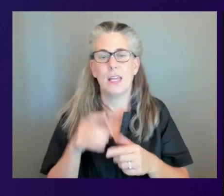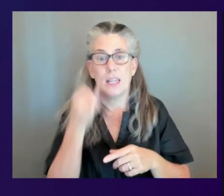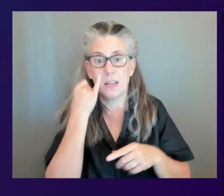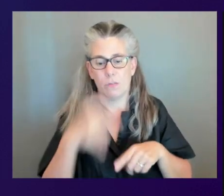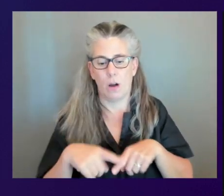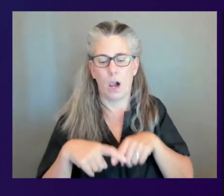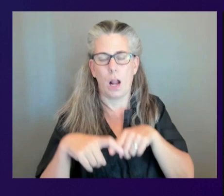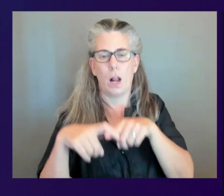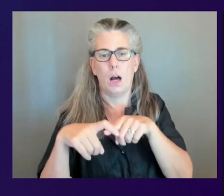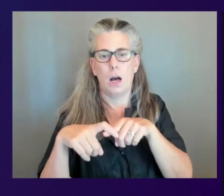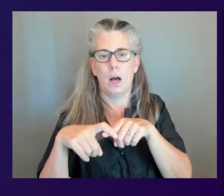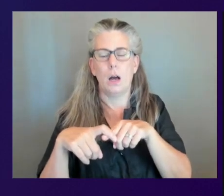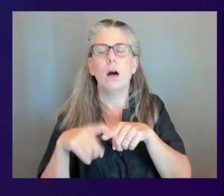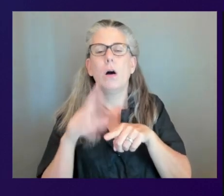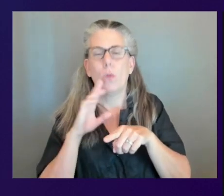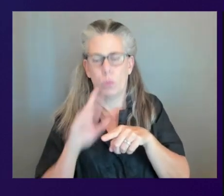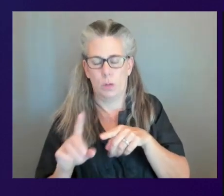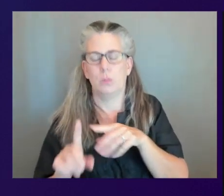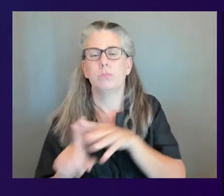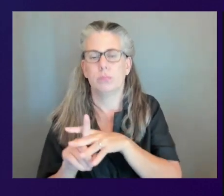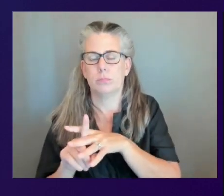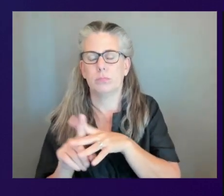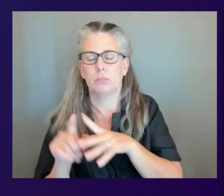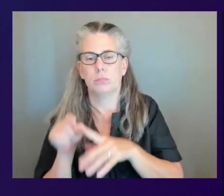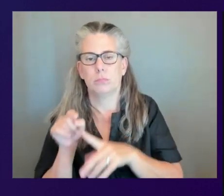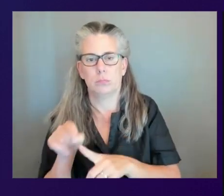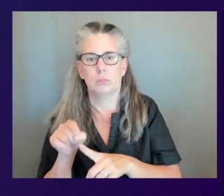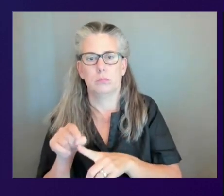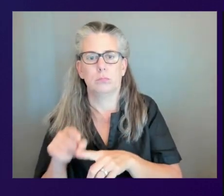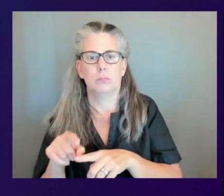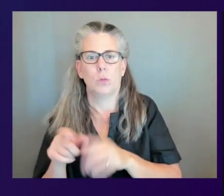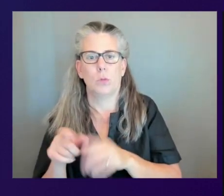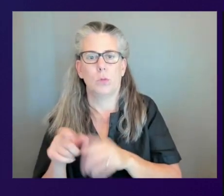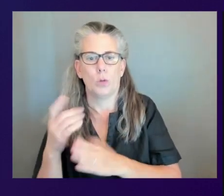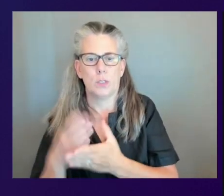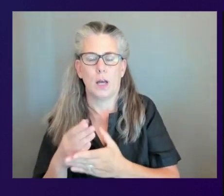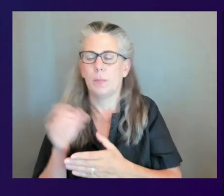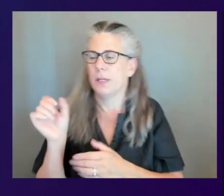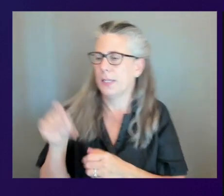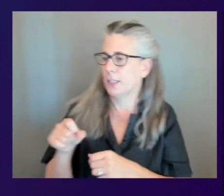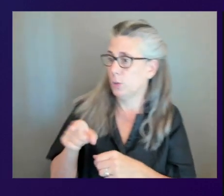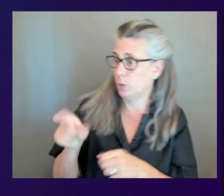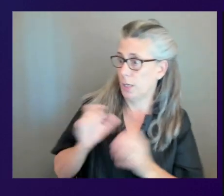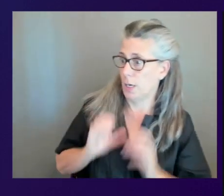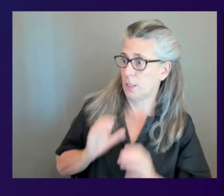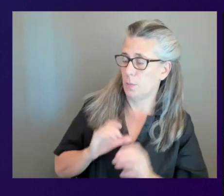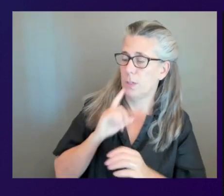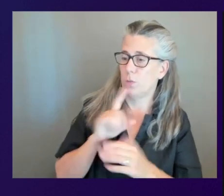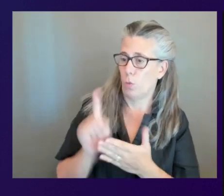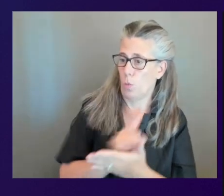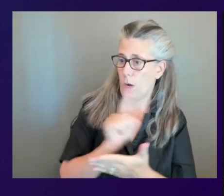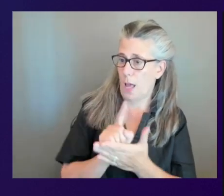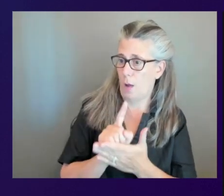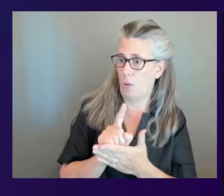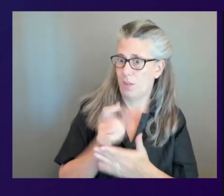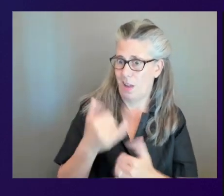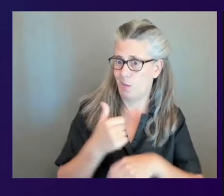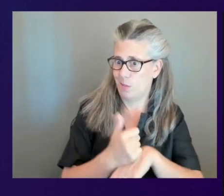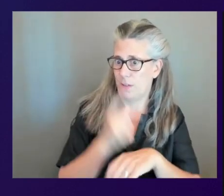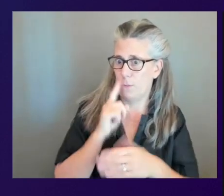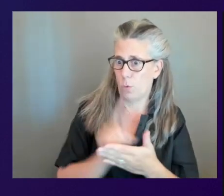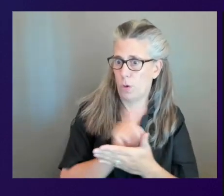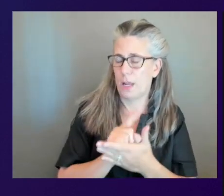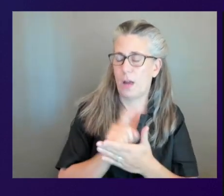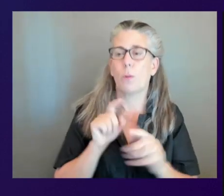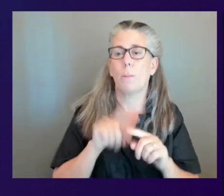default period of time for that is an hour but you can customize that all the way up to 48 hours if you wanted to that's pretty cool so you can say